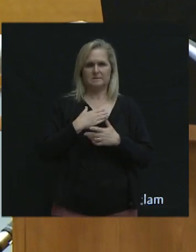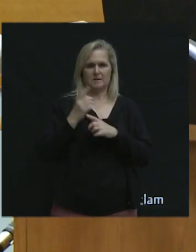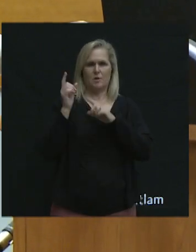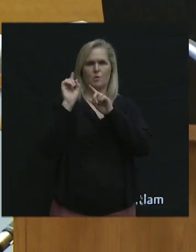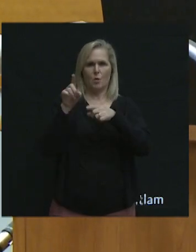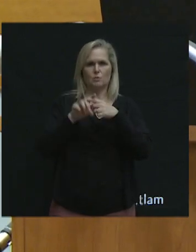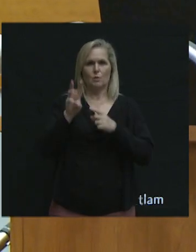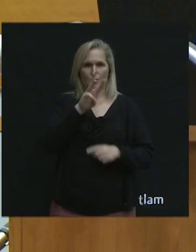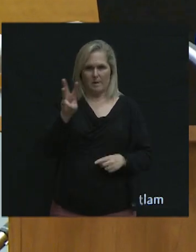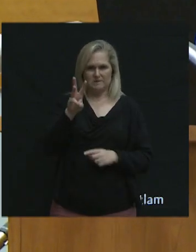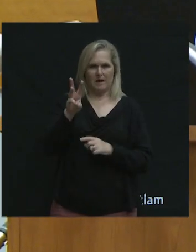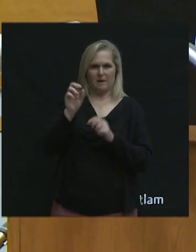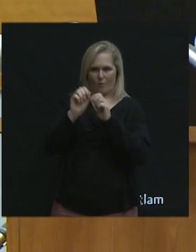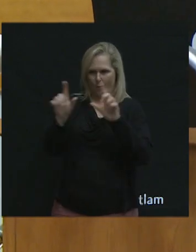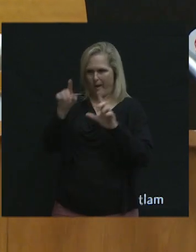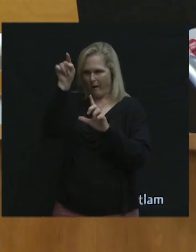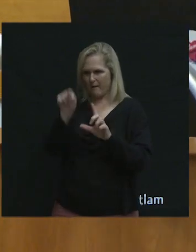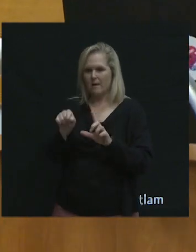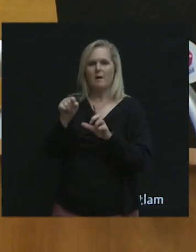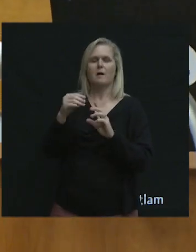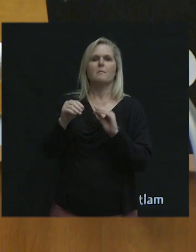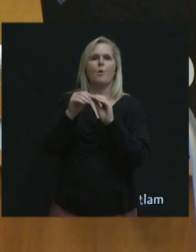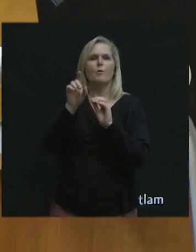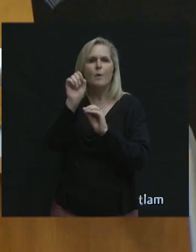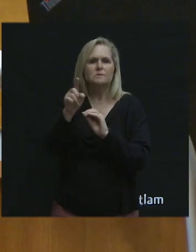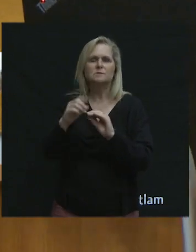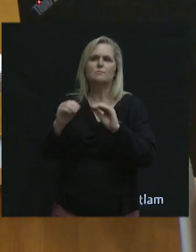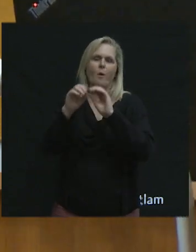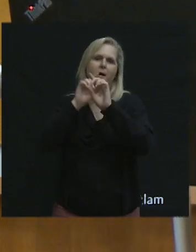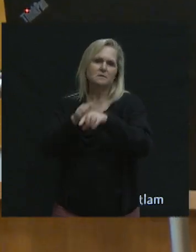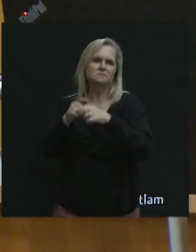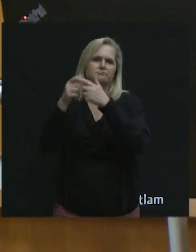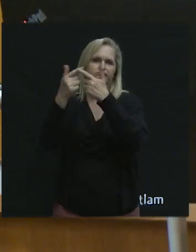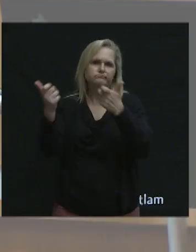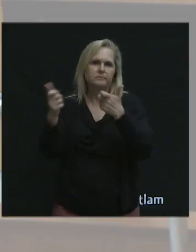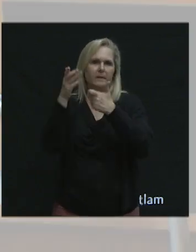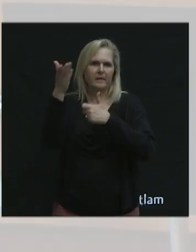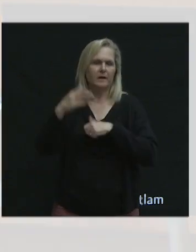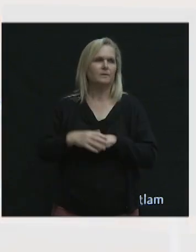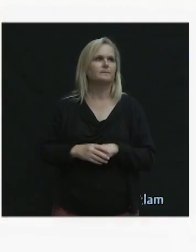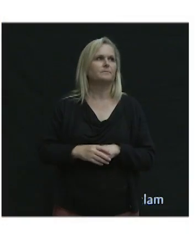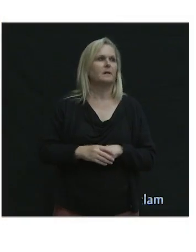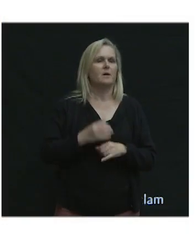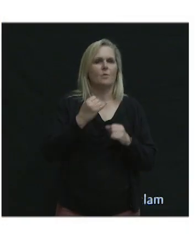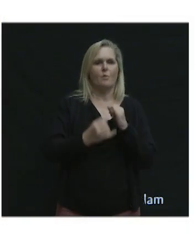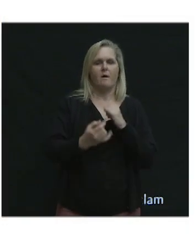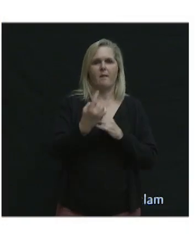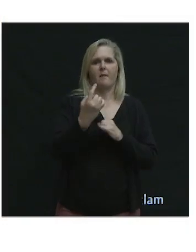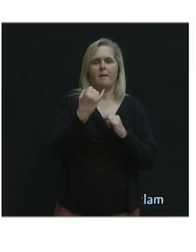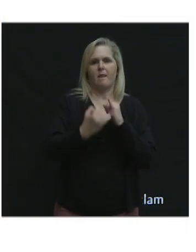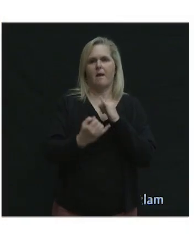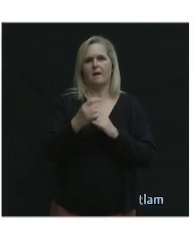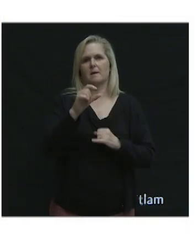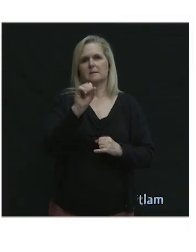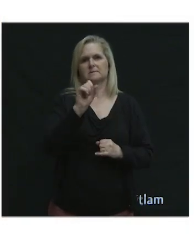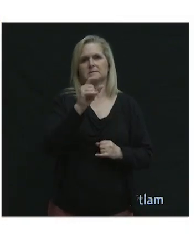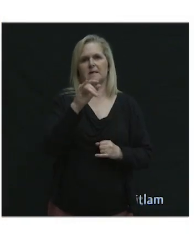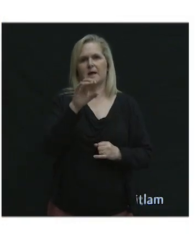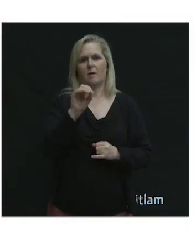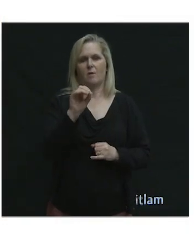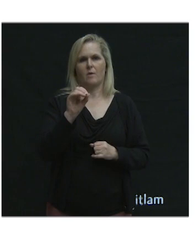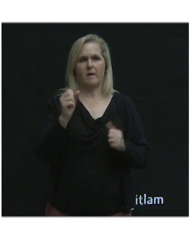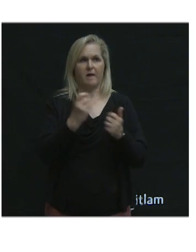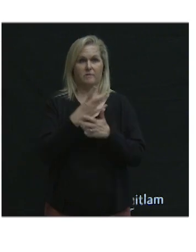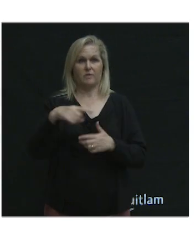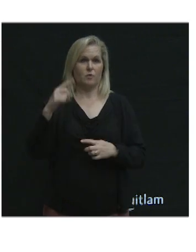website and I'll give you some more questions, available information afterwards. But one last Slido question we want to ask you today is everything